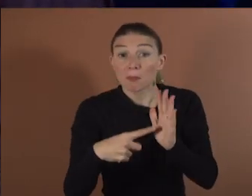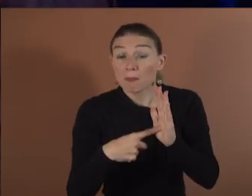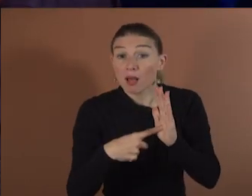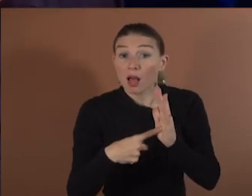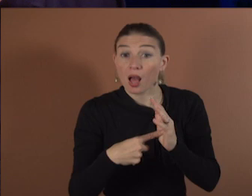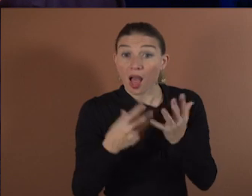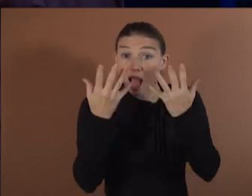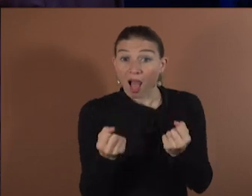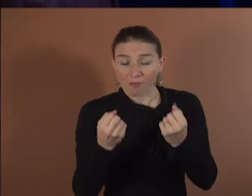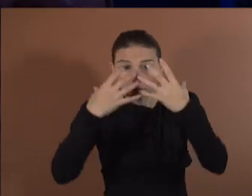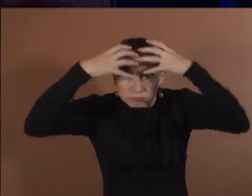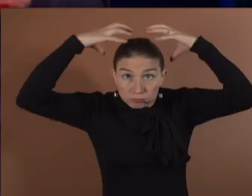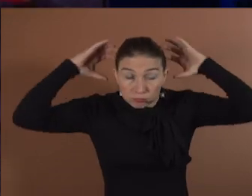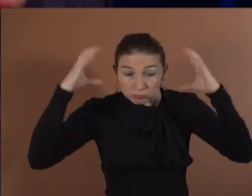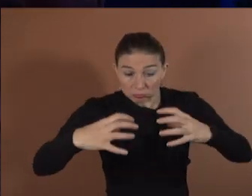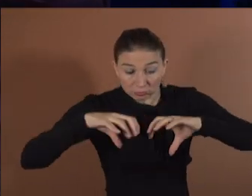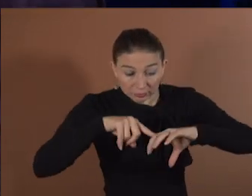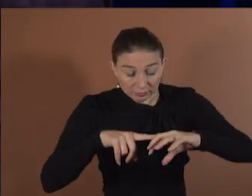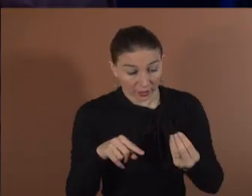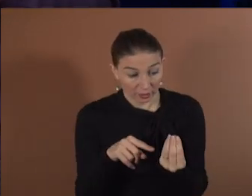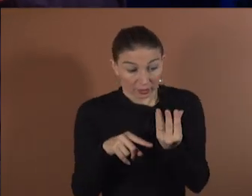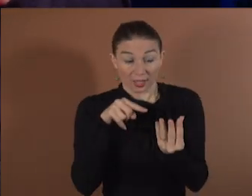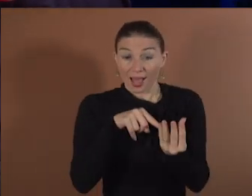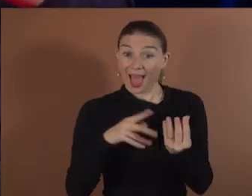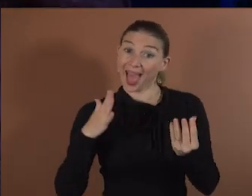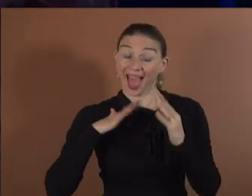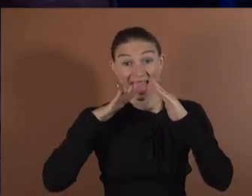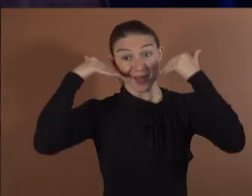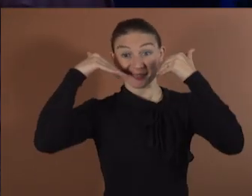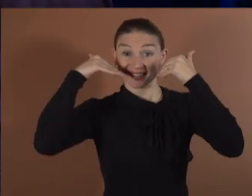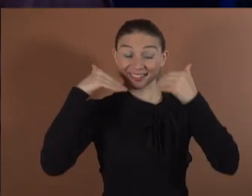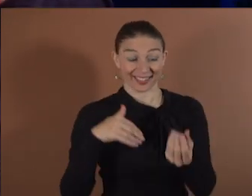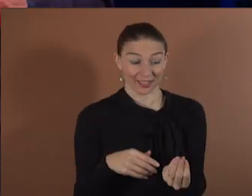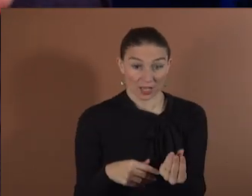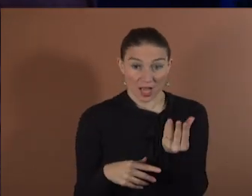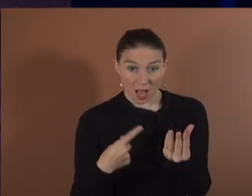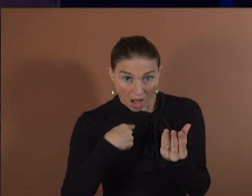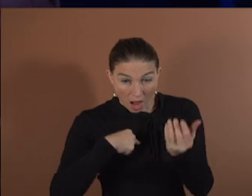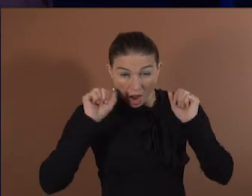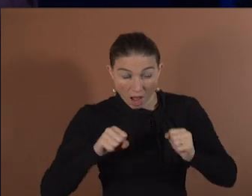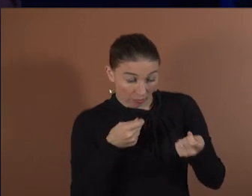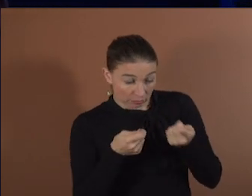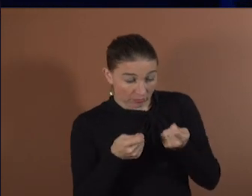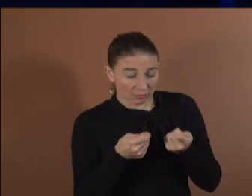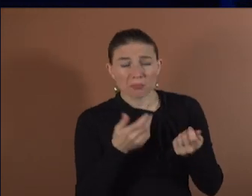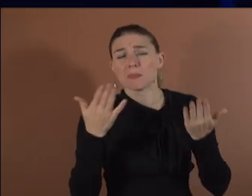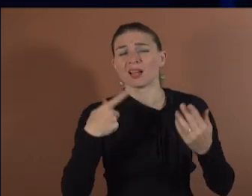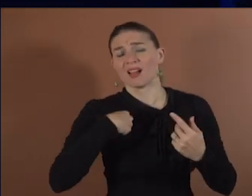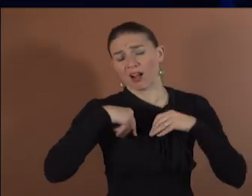patients? Can we also help lock-in patients who cannot communicate to get them a voice back?